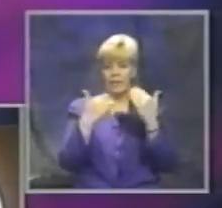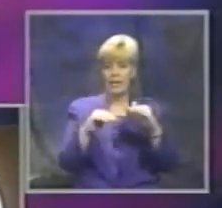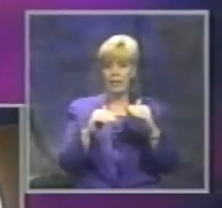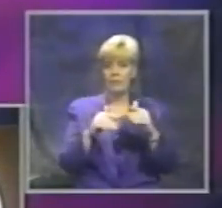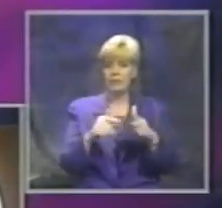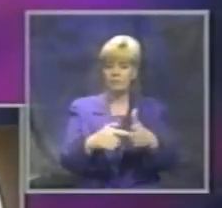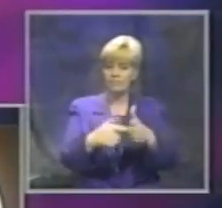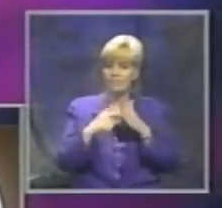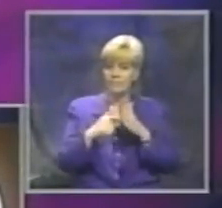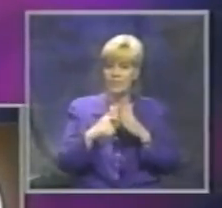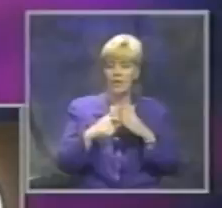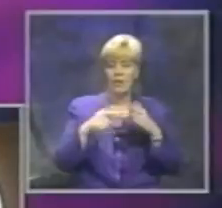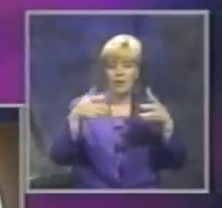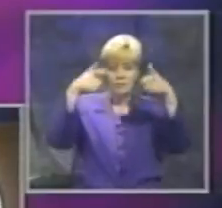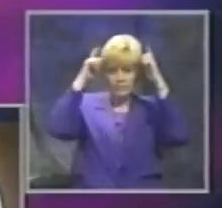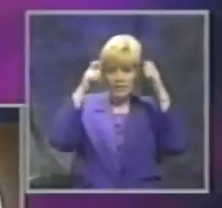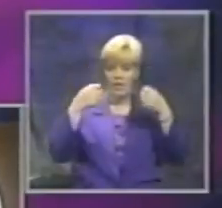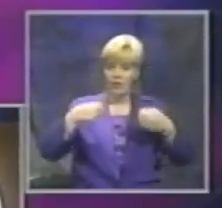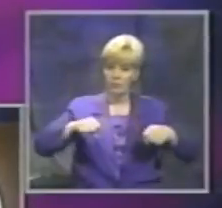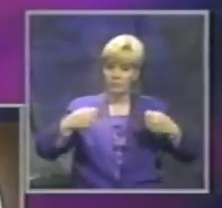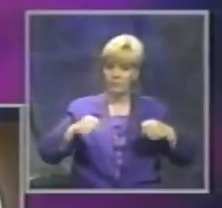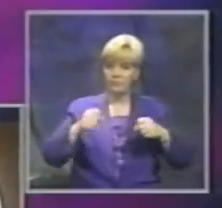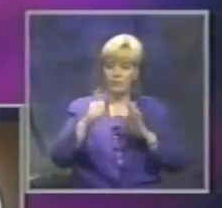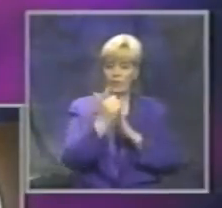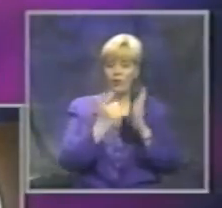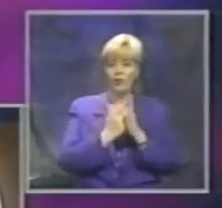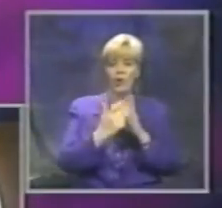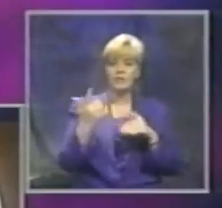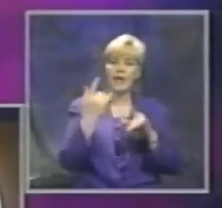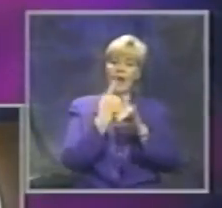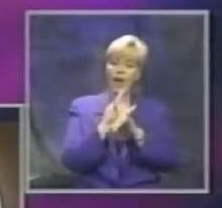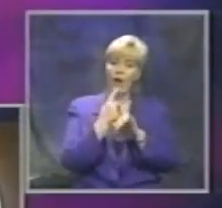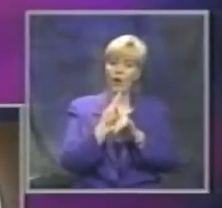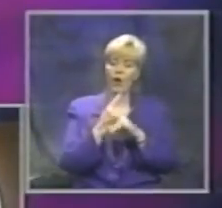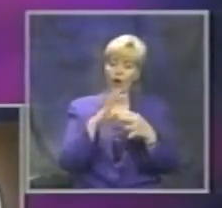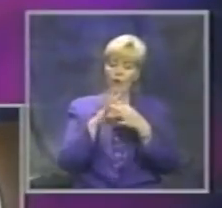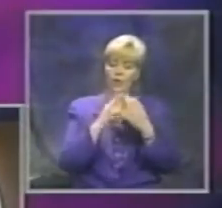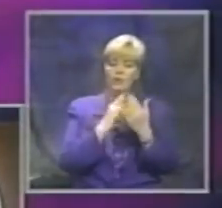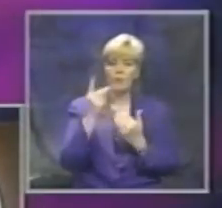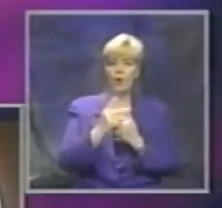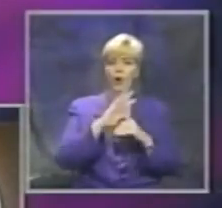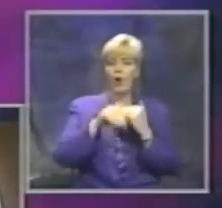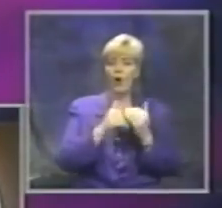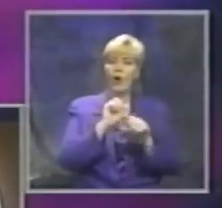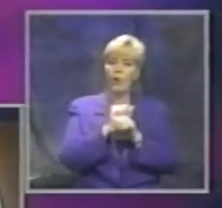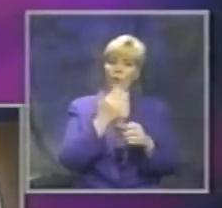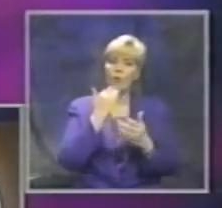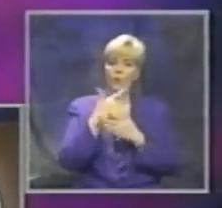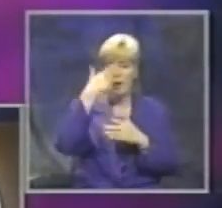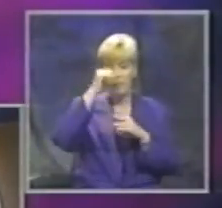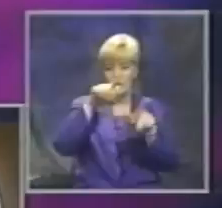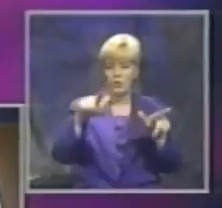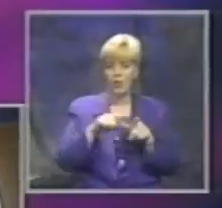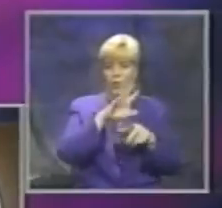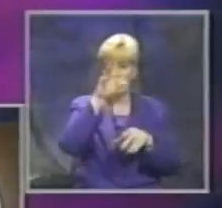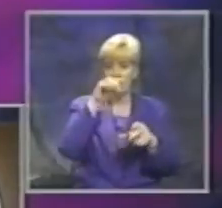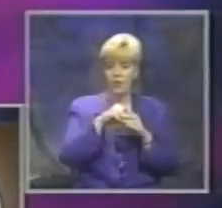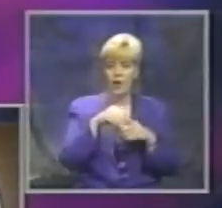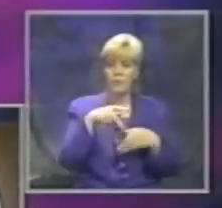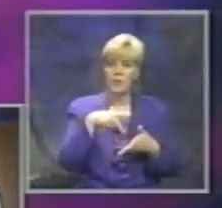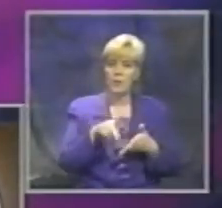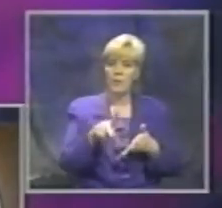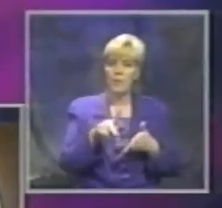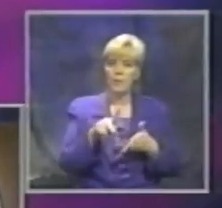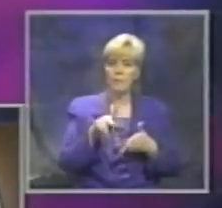motorcycle helmet laws, alcohol-related programs all work very well because of local involvement. And they pay big dividends.